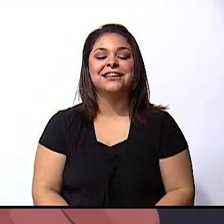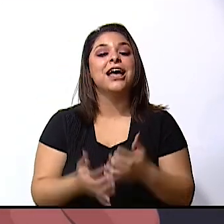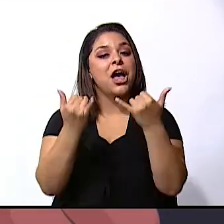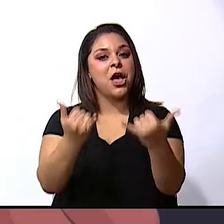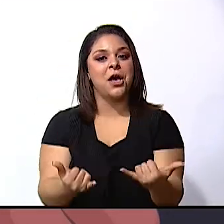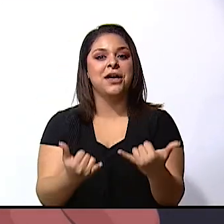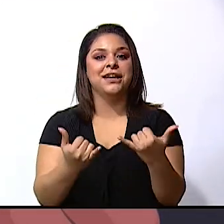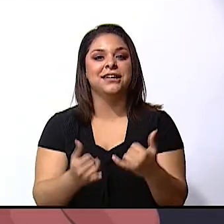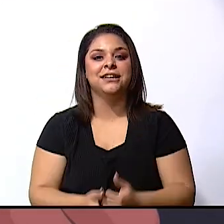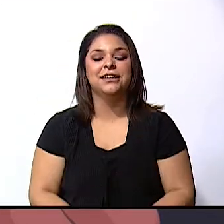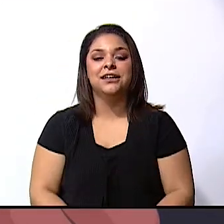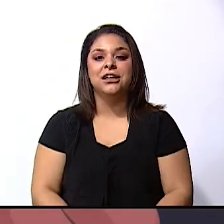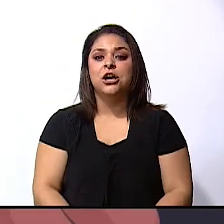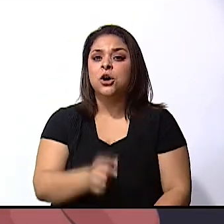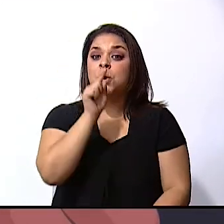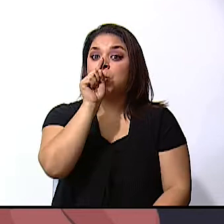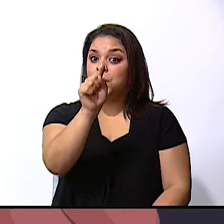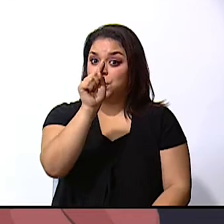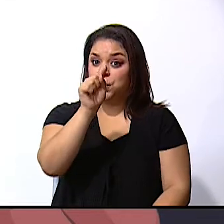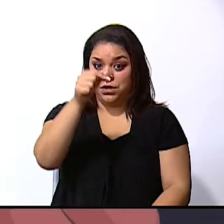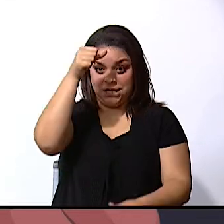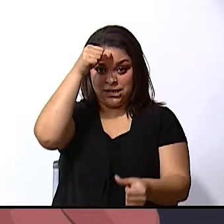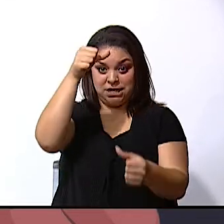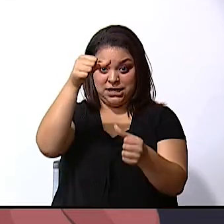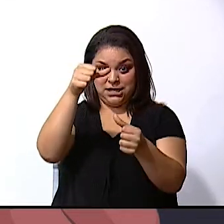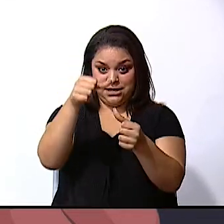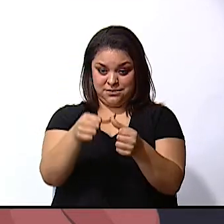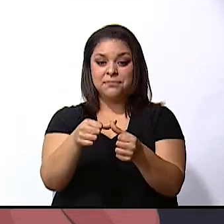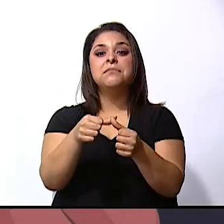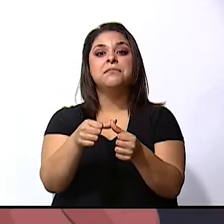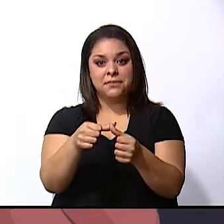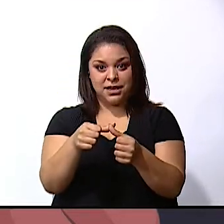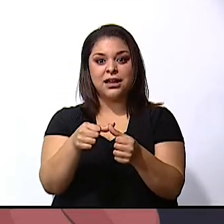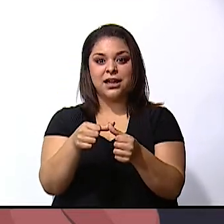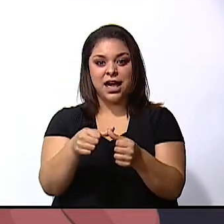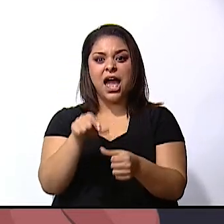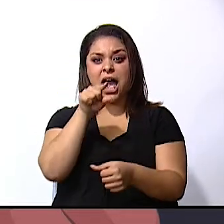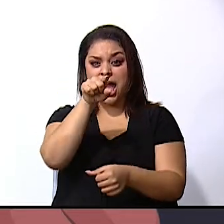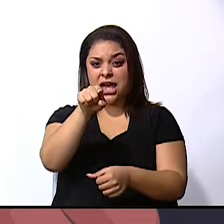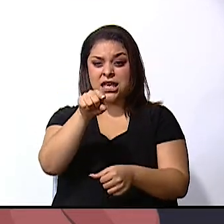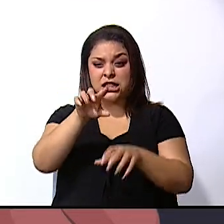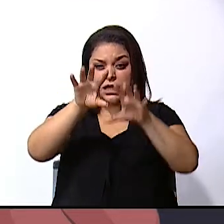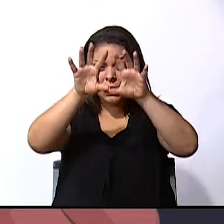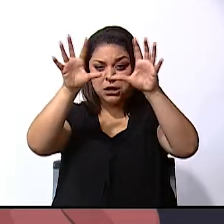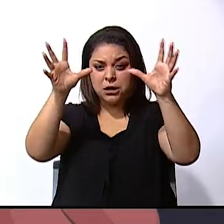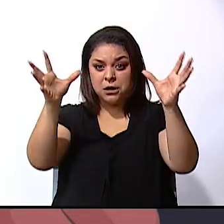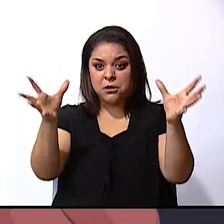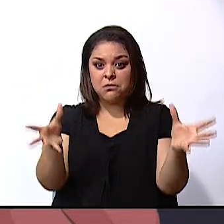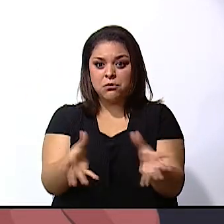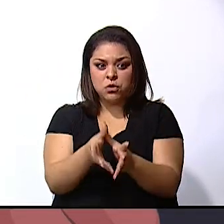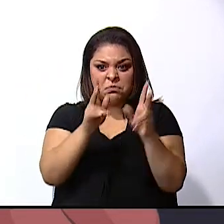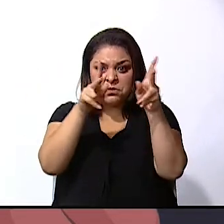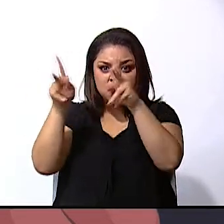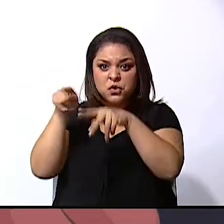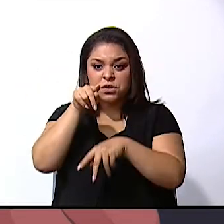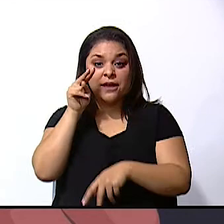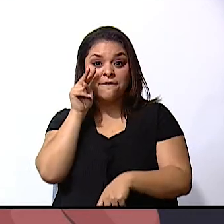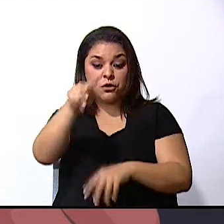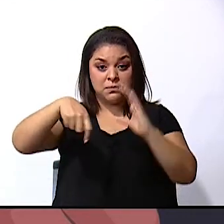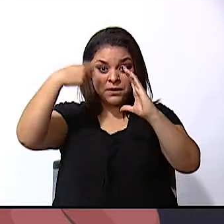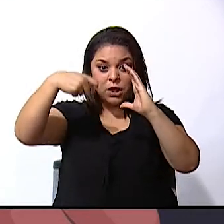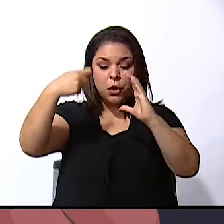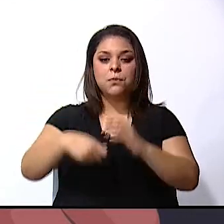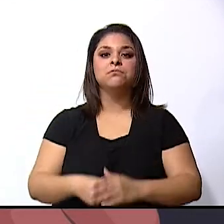do you remember some landmarks in the world that appeared in the video yes